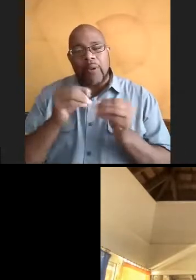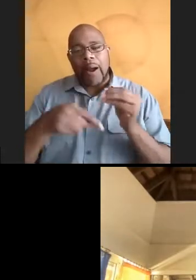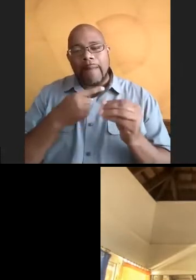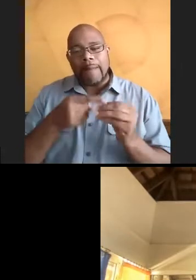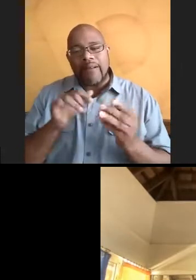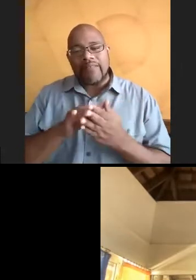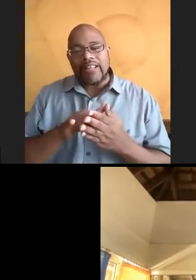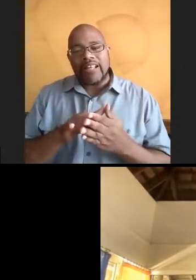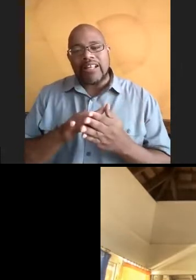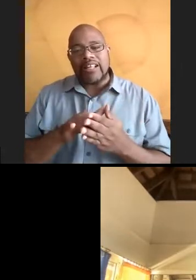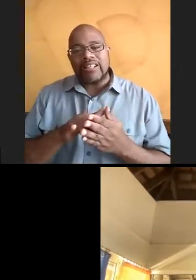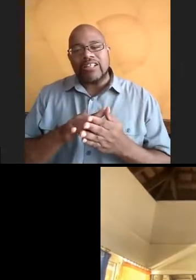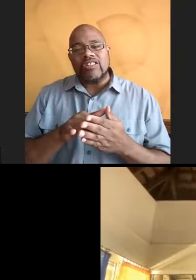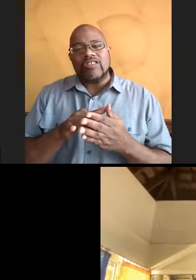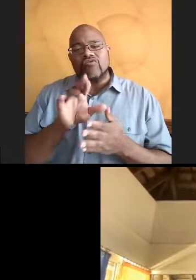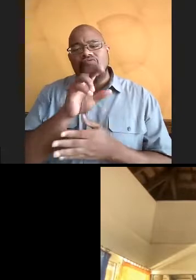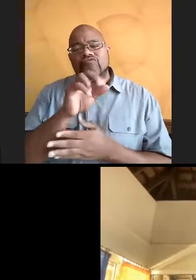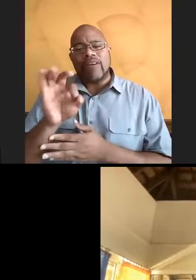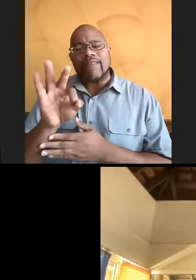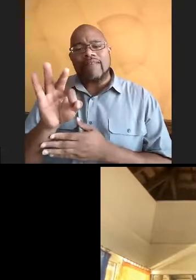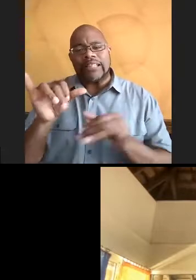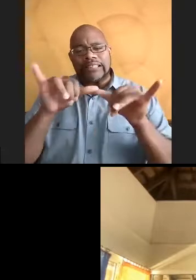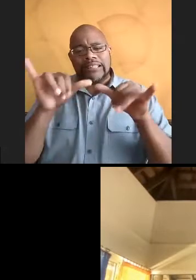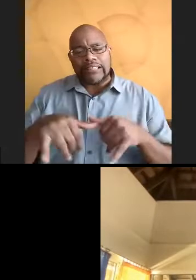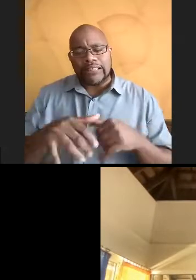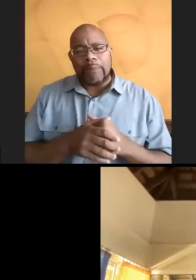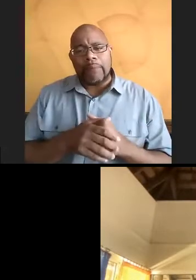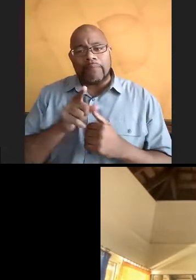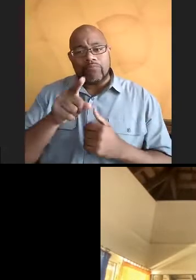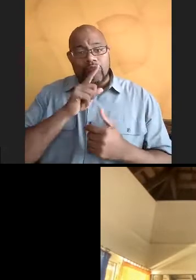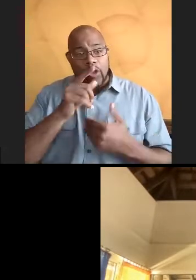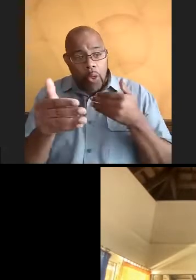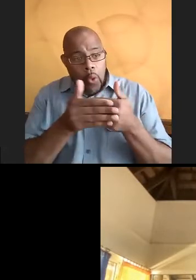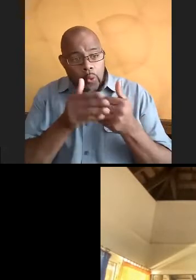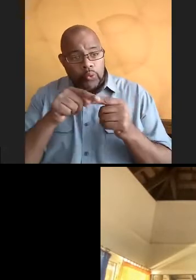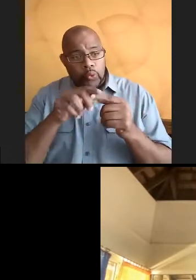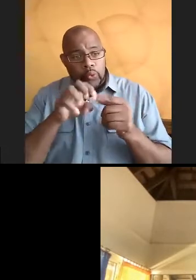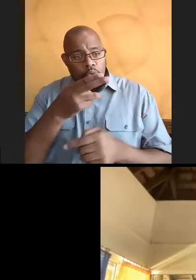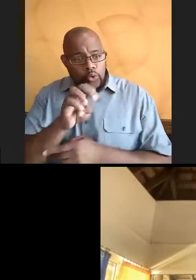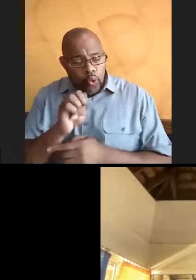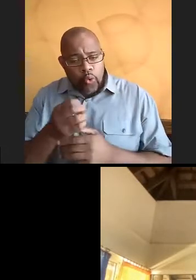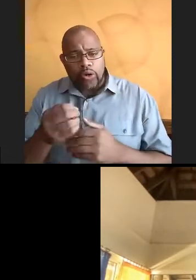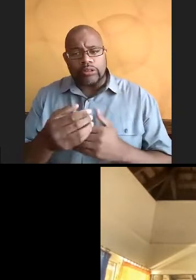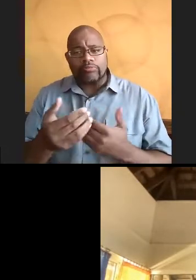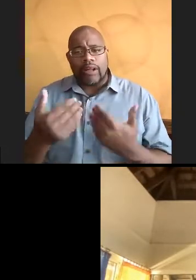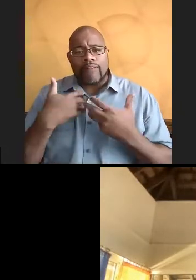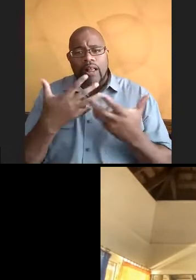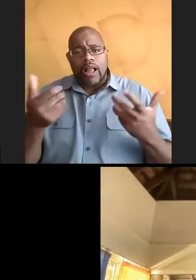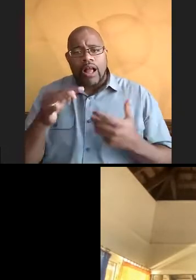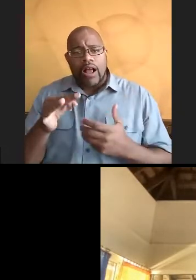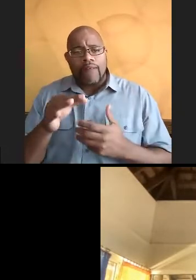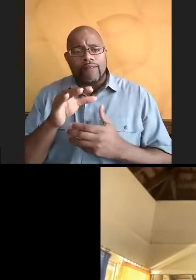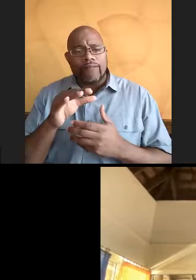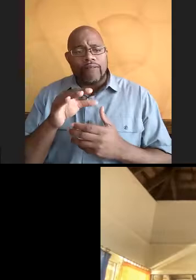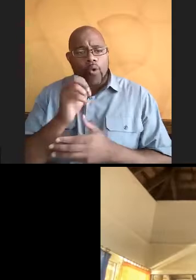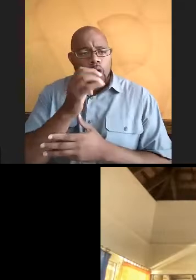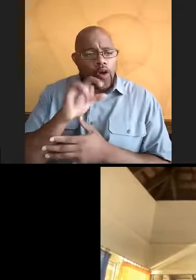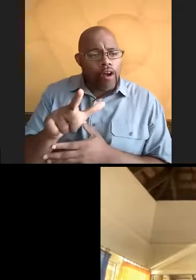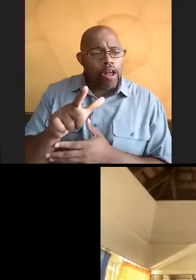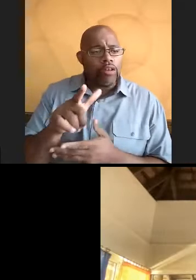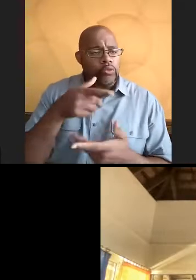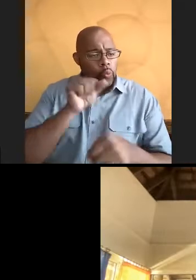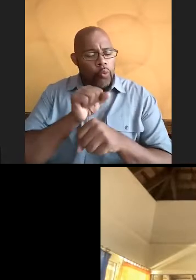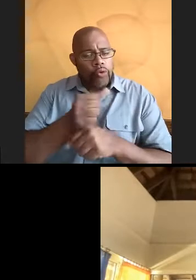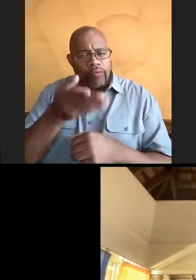the reef systems in Marea, right? Like, are they super close to the shore? Like, are there a lot of corals at the site that you're working